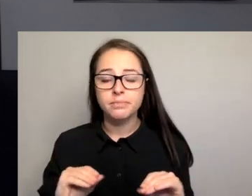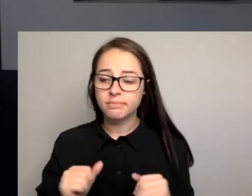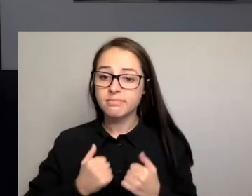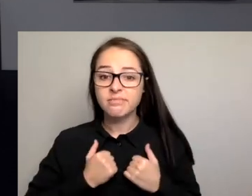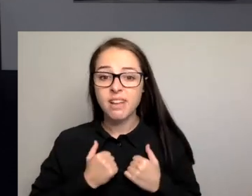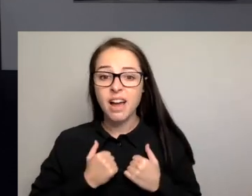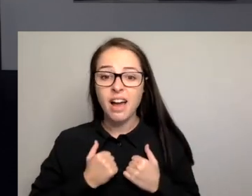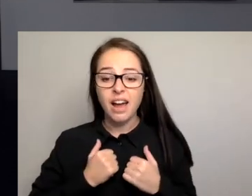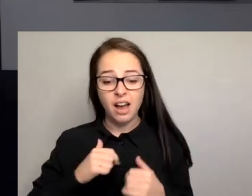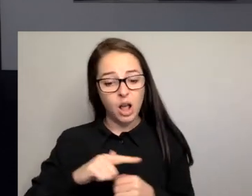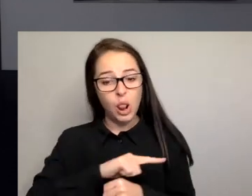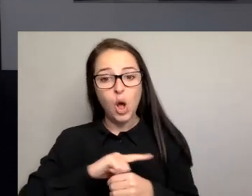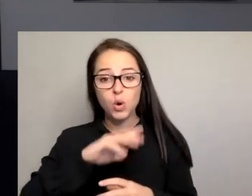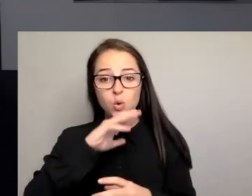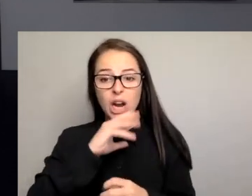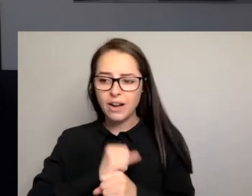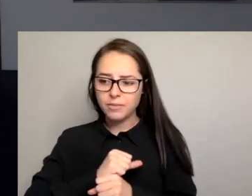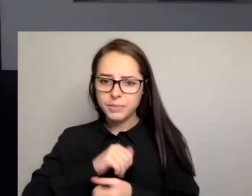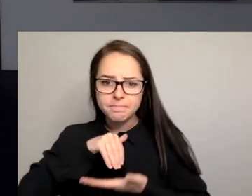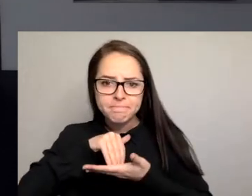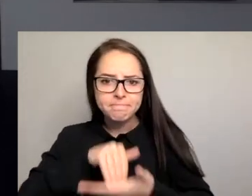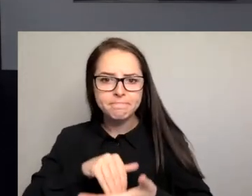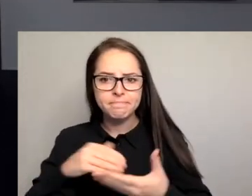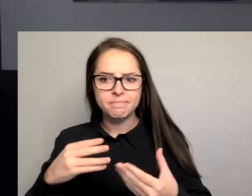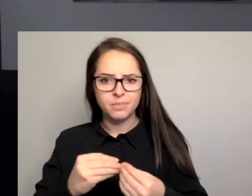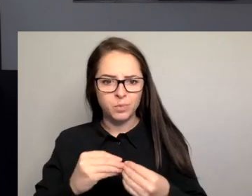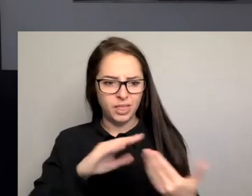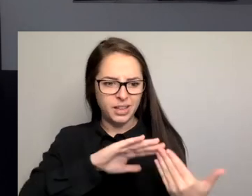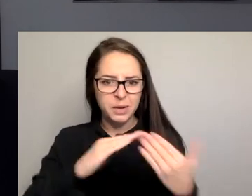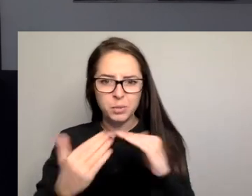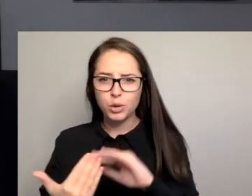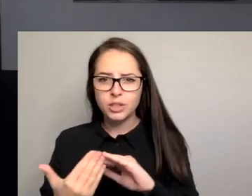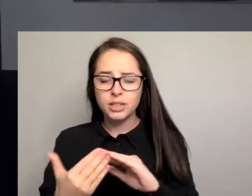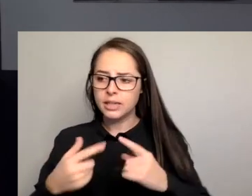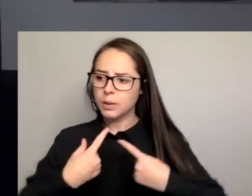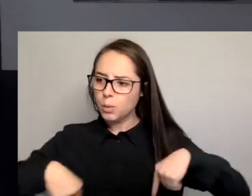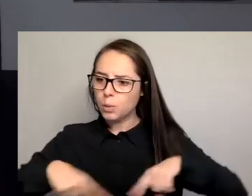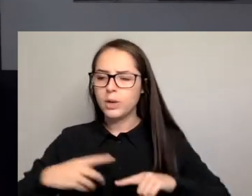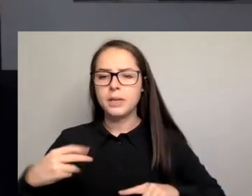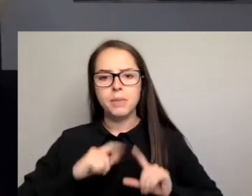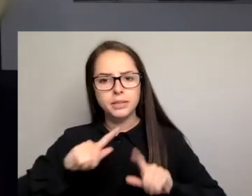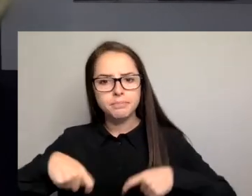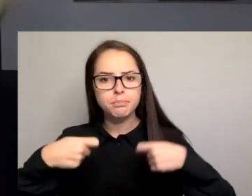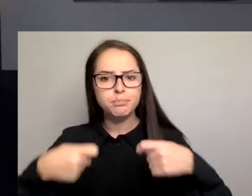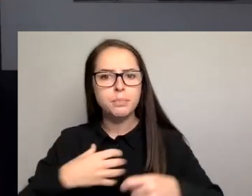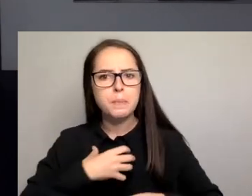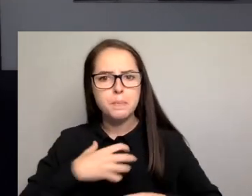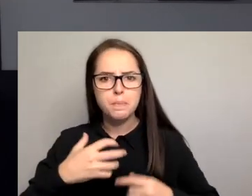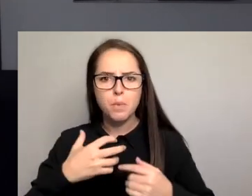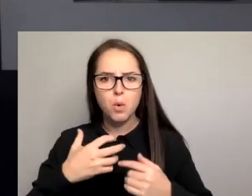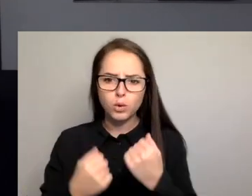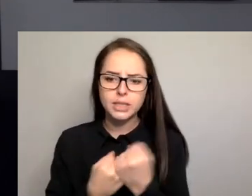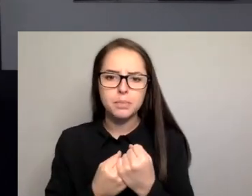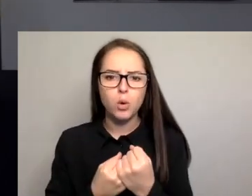really is the ideal setting to ensure more support is provided for the prevention of domestic